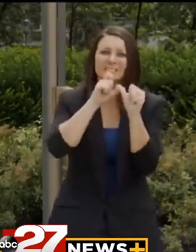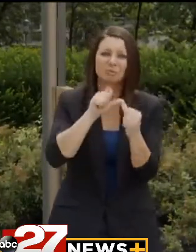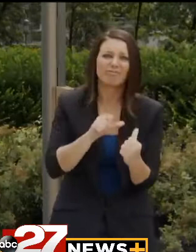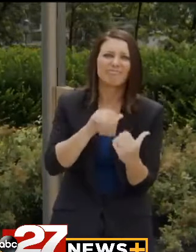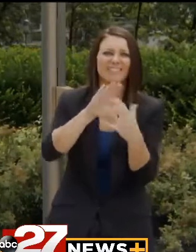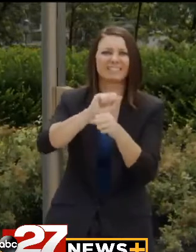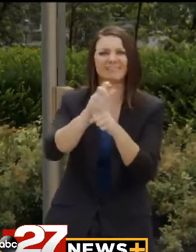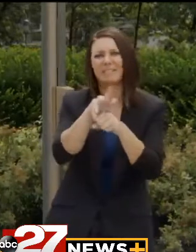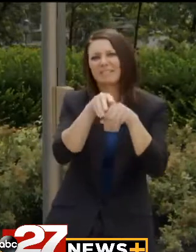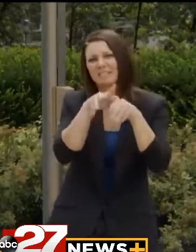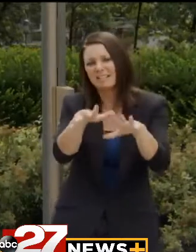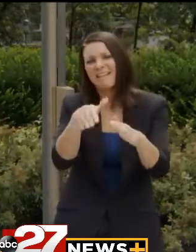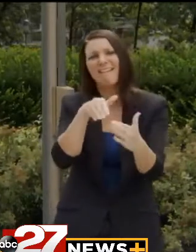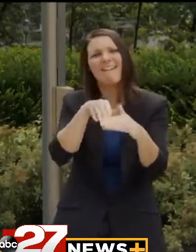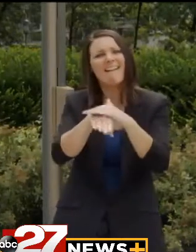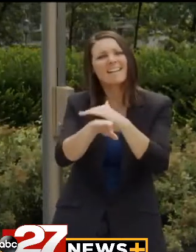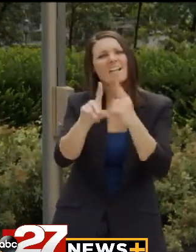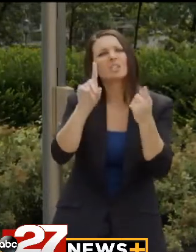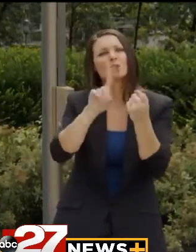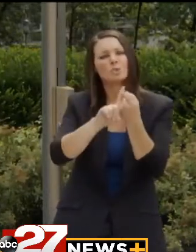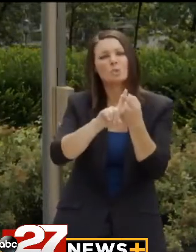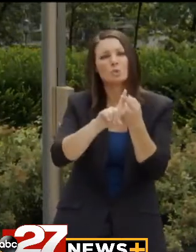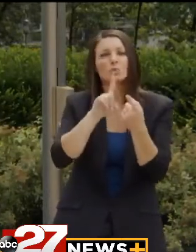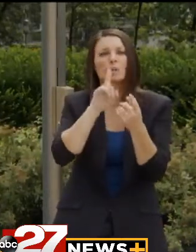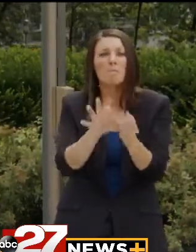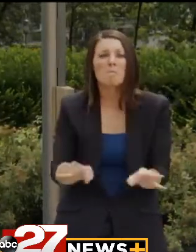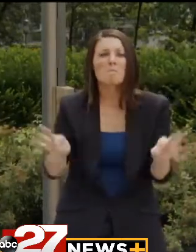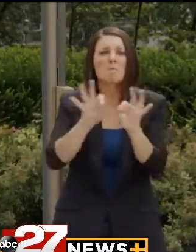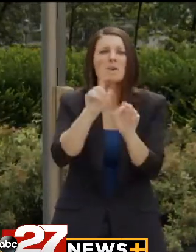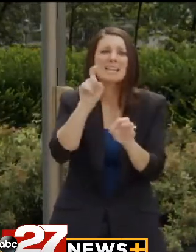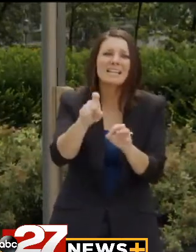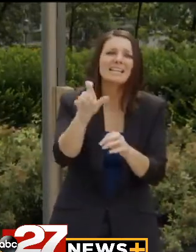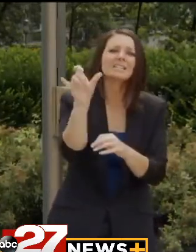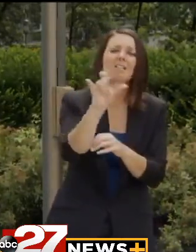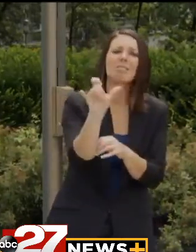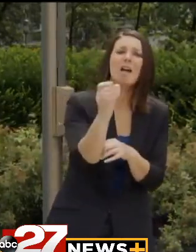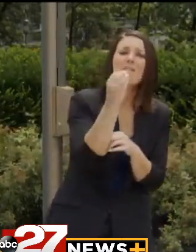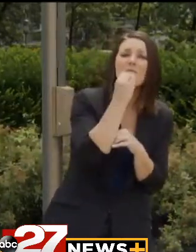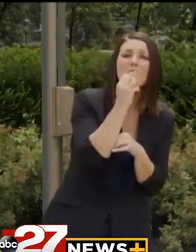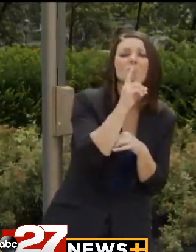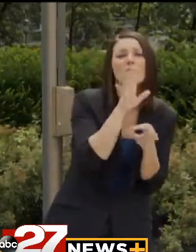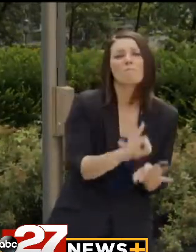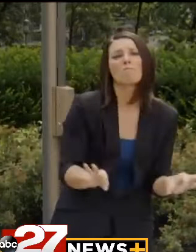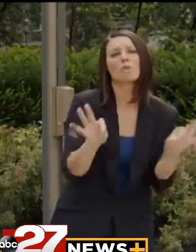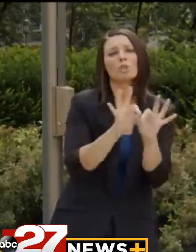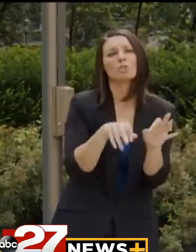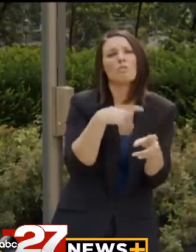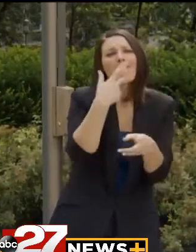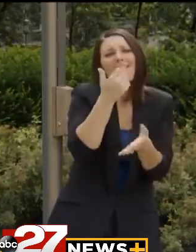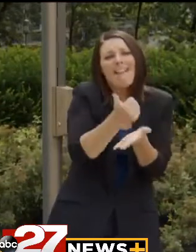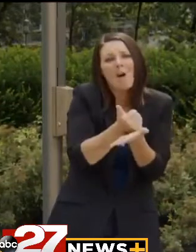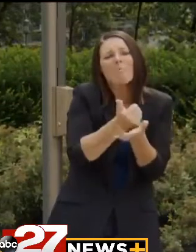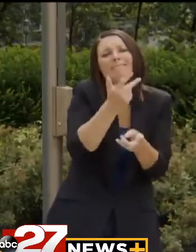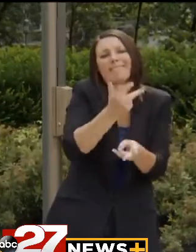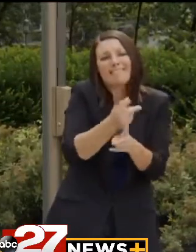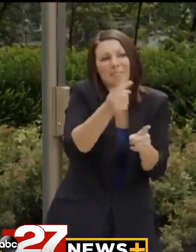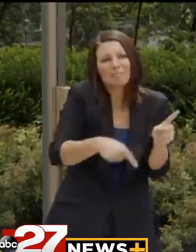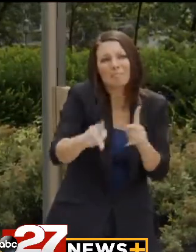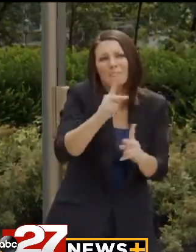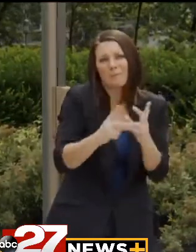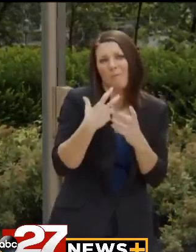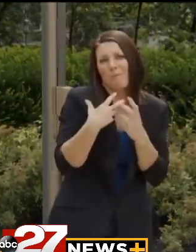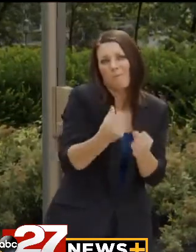pandemic, access to essential needs like food is more important than ever to keep vulnerable populations healthy.